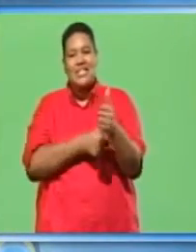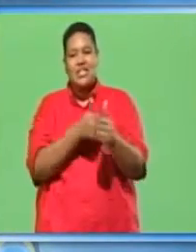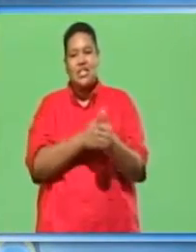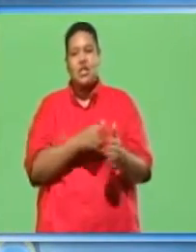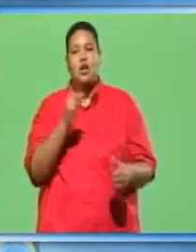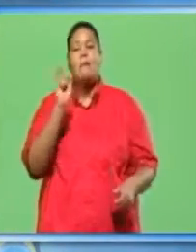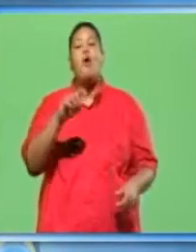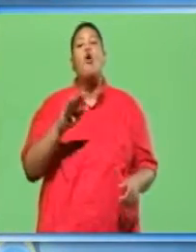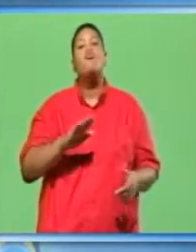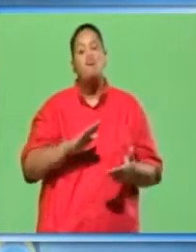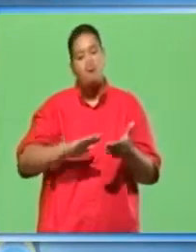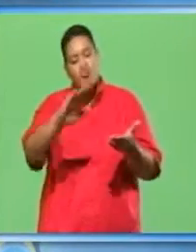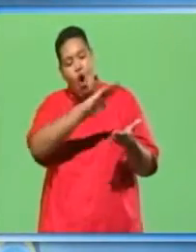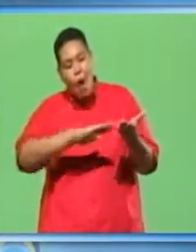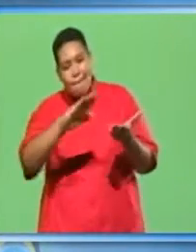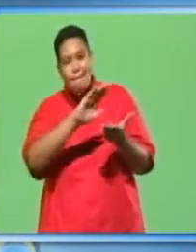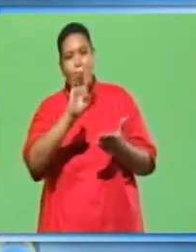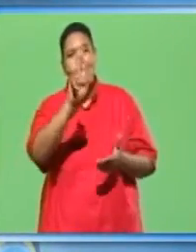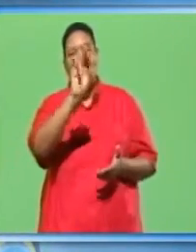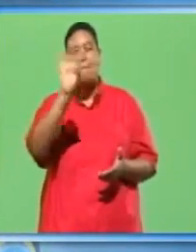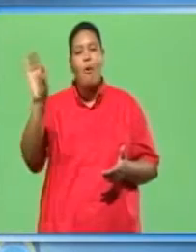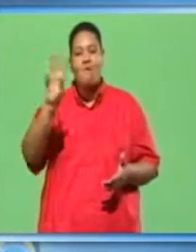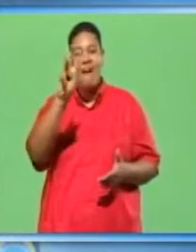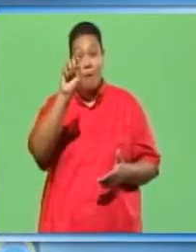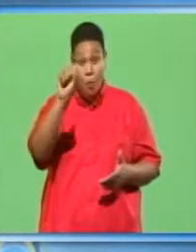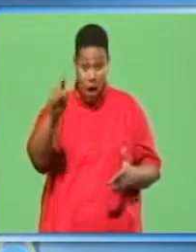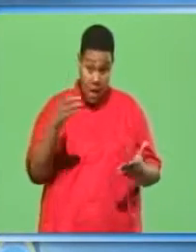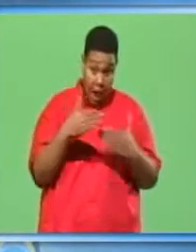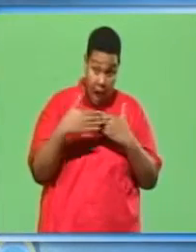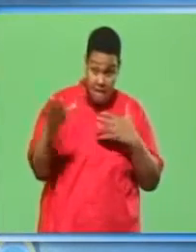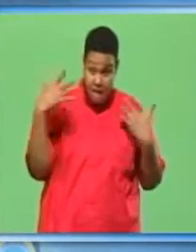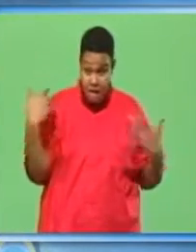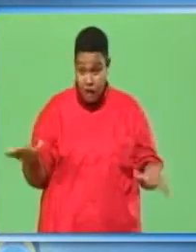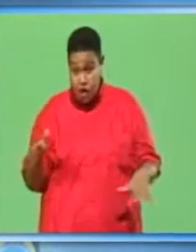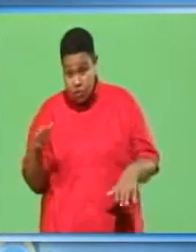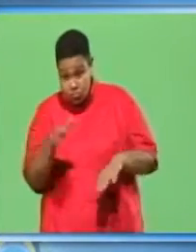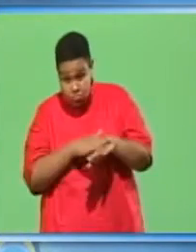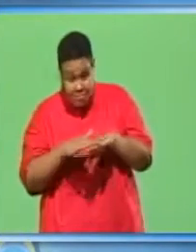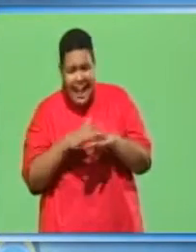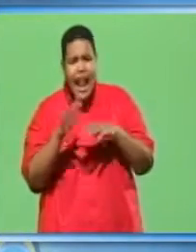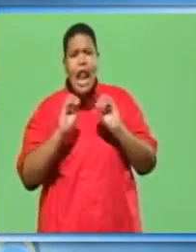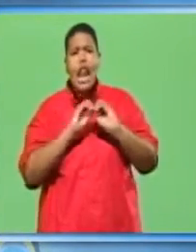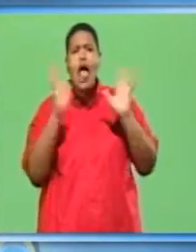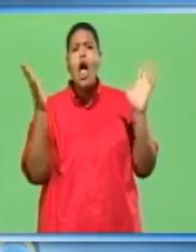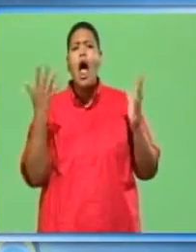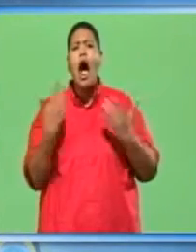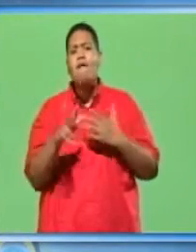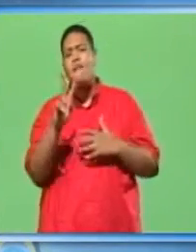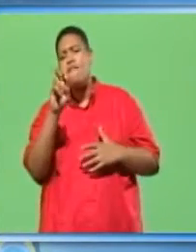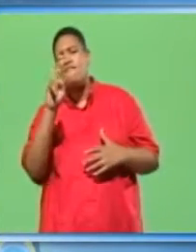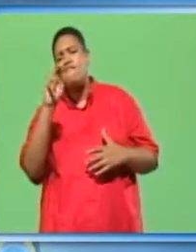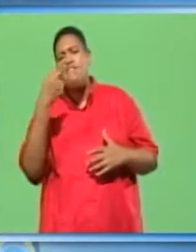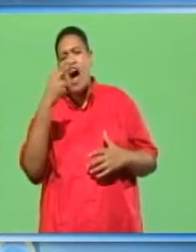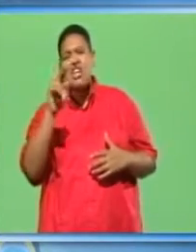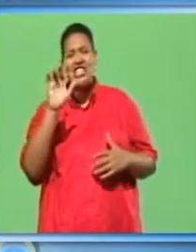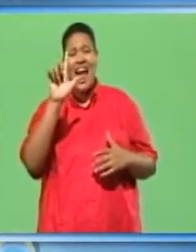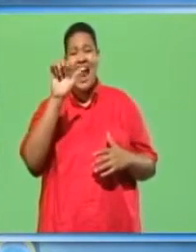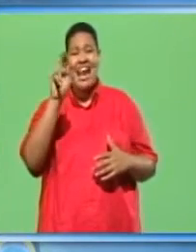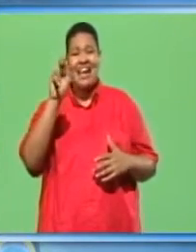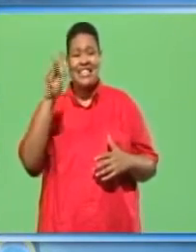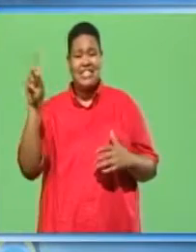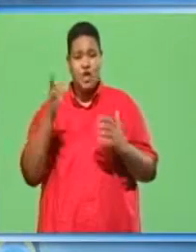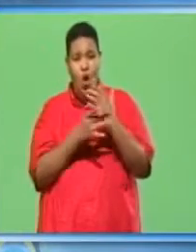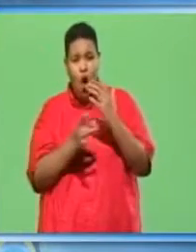buffing and waxing. After a clear top coat such as varnish or linseed oil is dry, the surface may be rubbed,